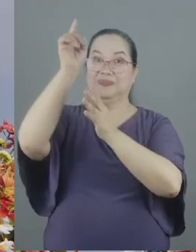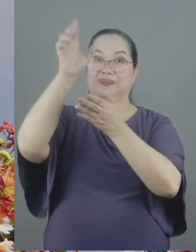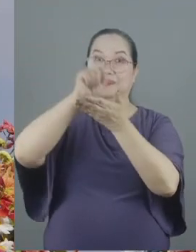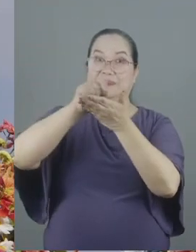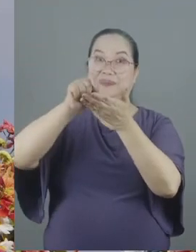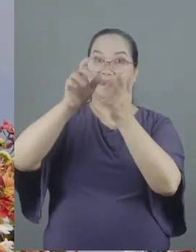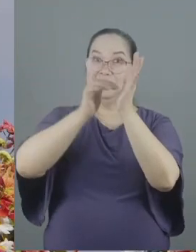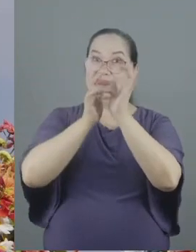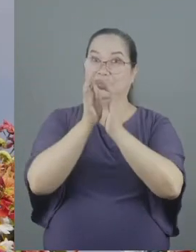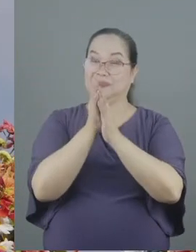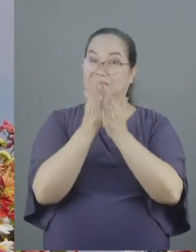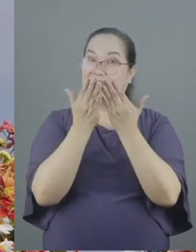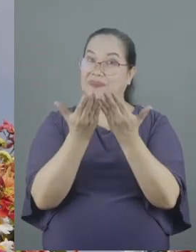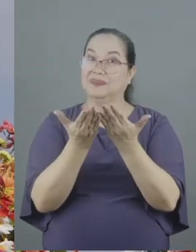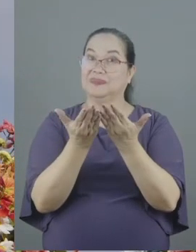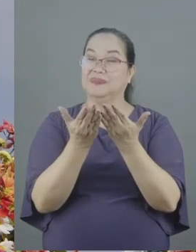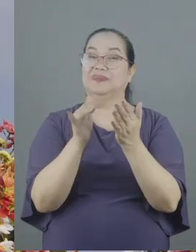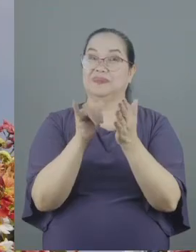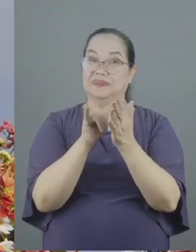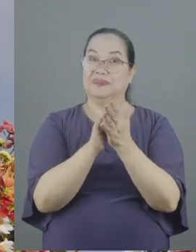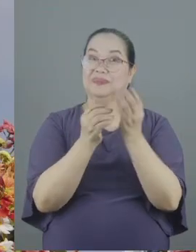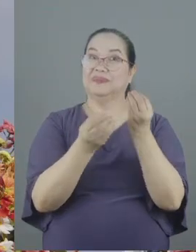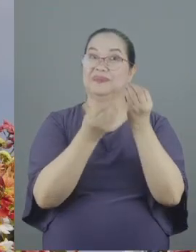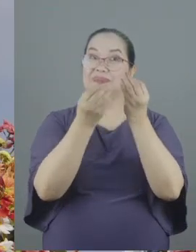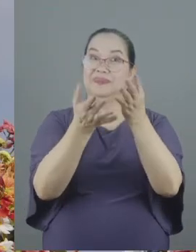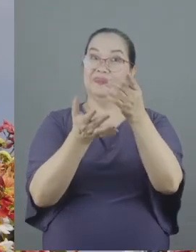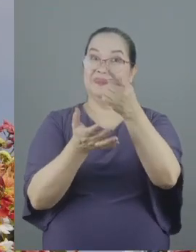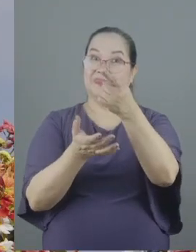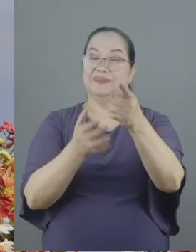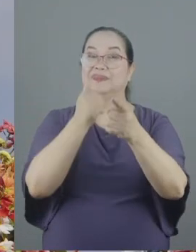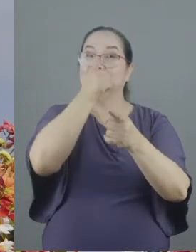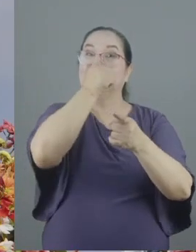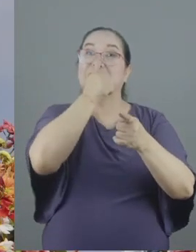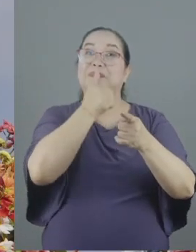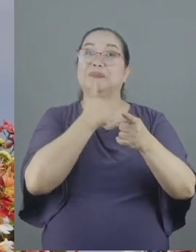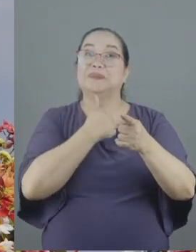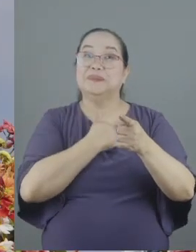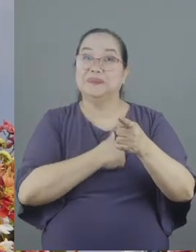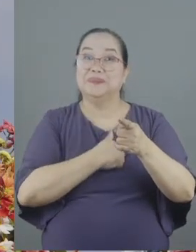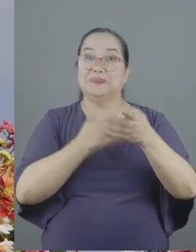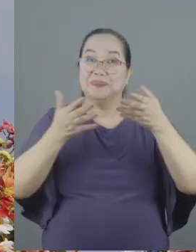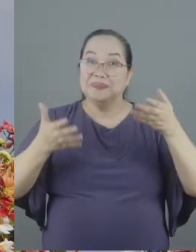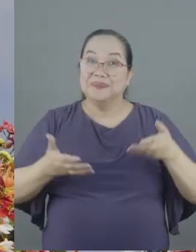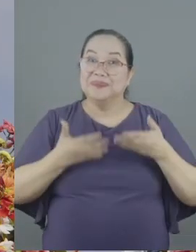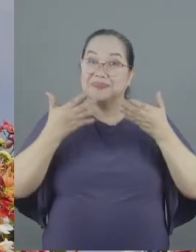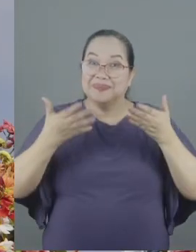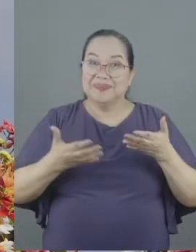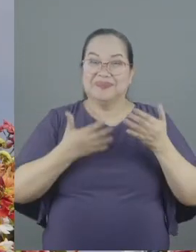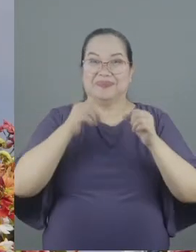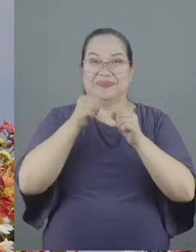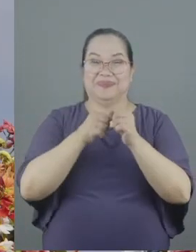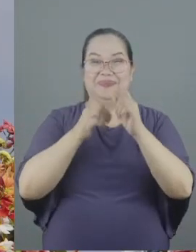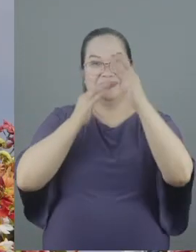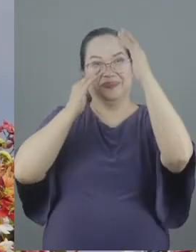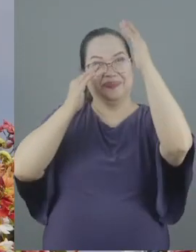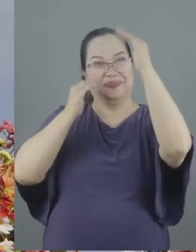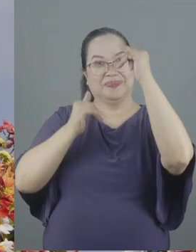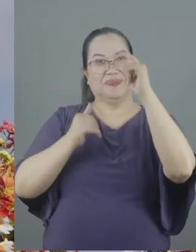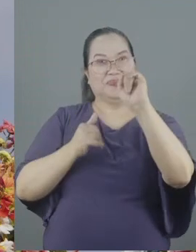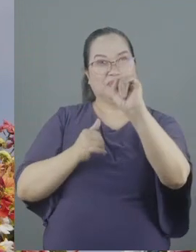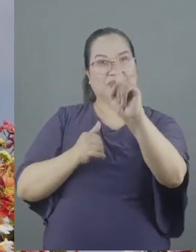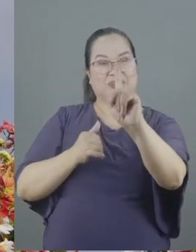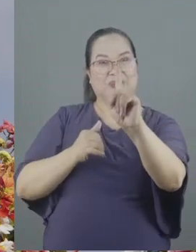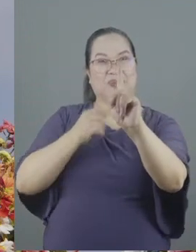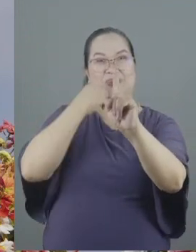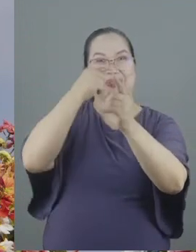those scriptures that can bring you endurance and encouragement and therefore hope the one who